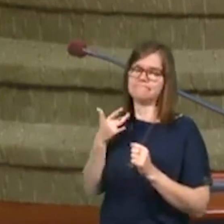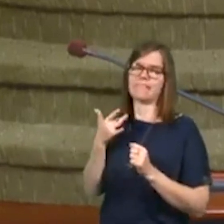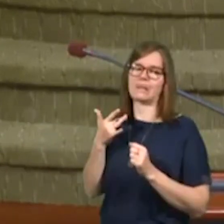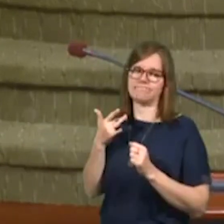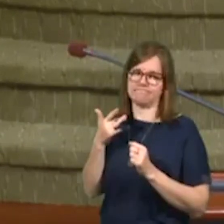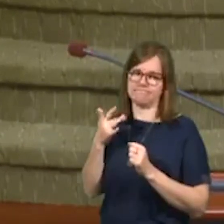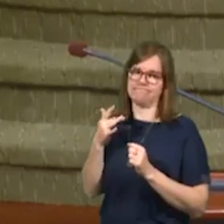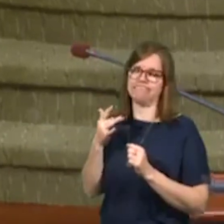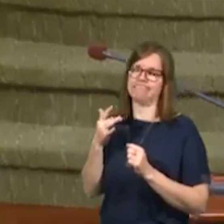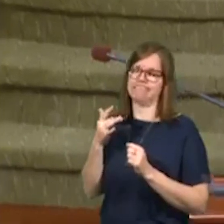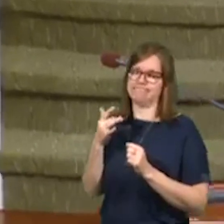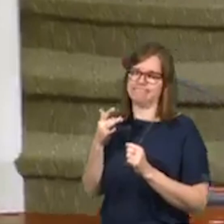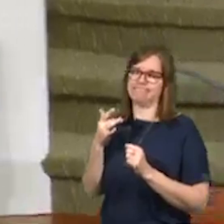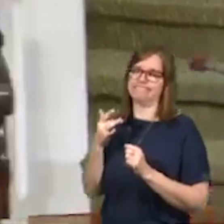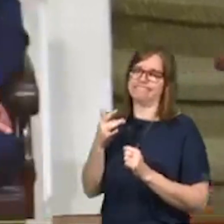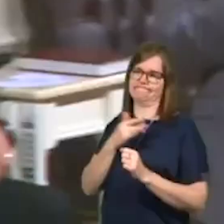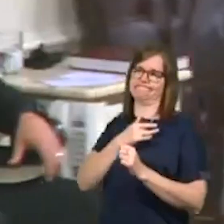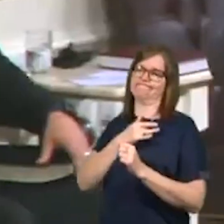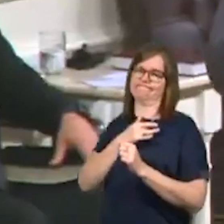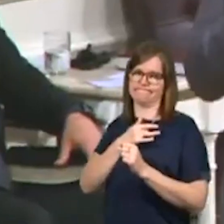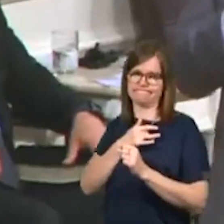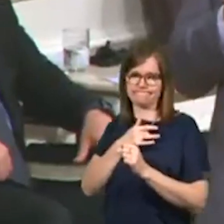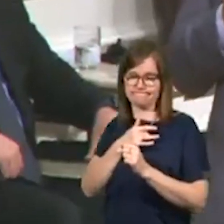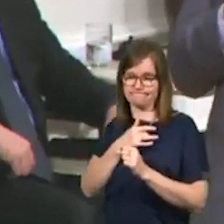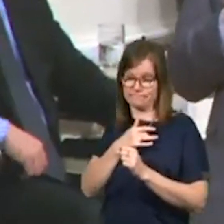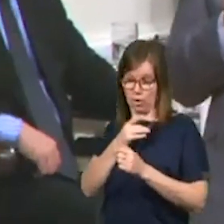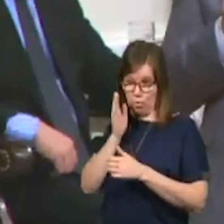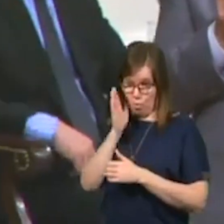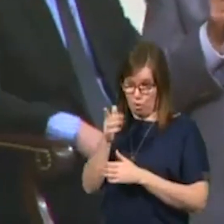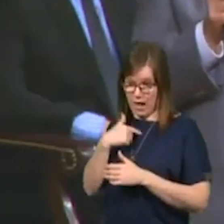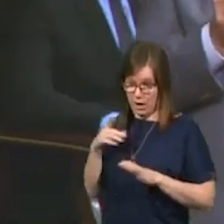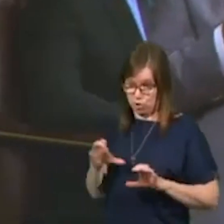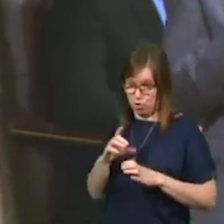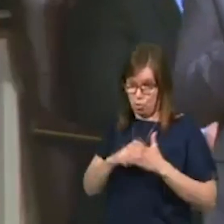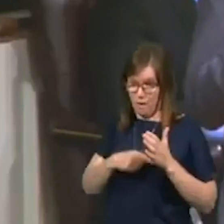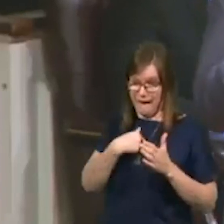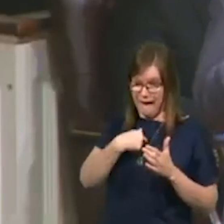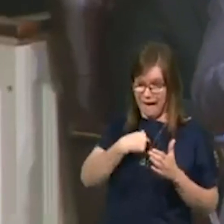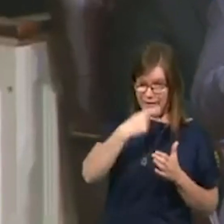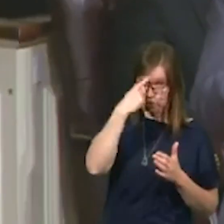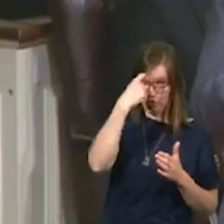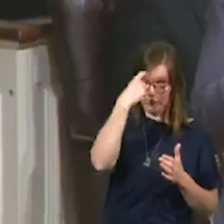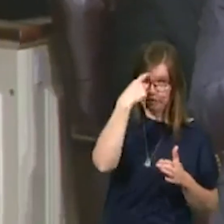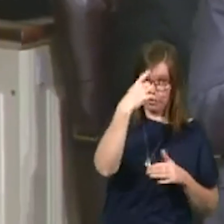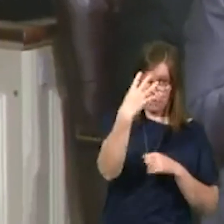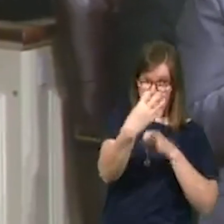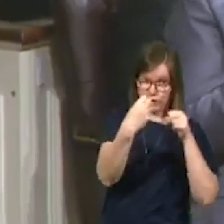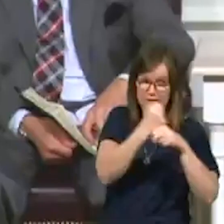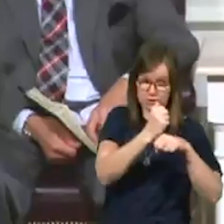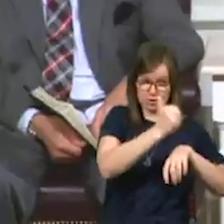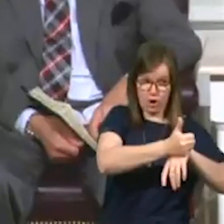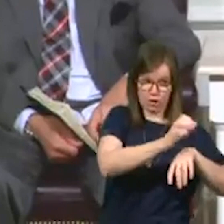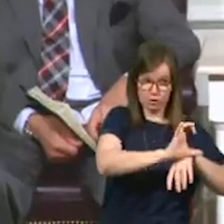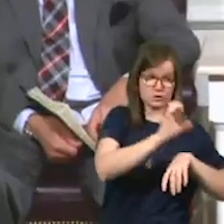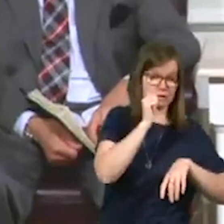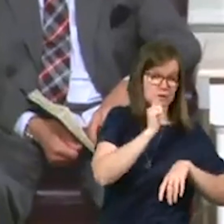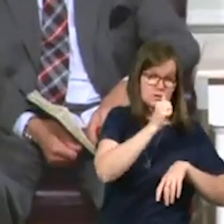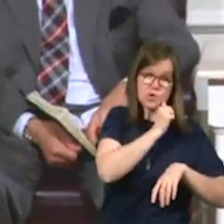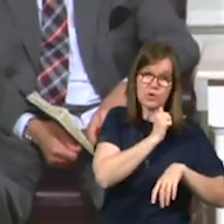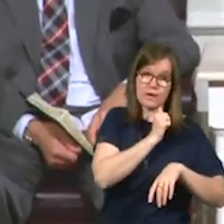And now I was faced with a decision. Was I going to do what I had dreamed of doing for four years, starting a church in Arizona?